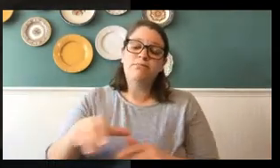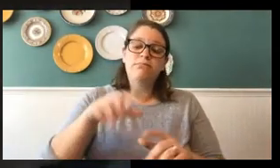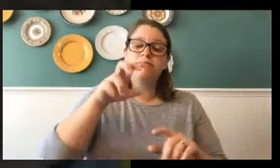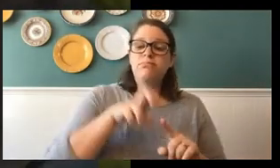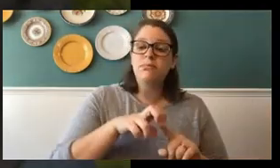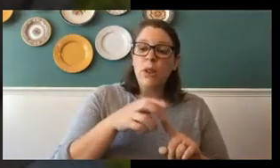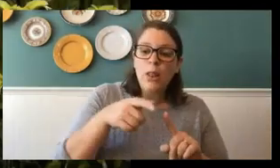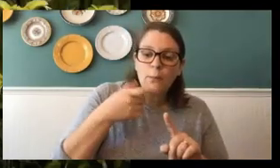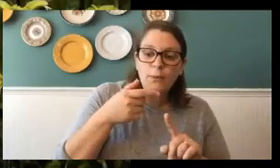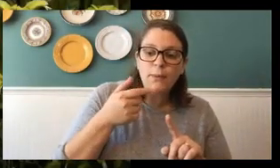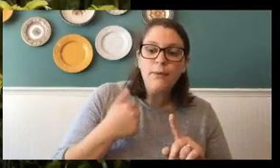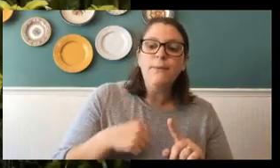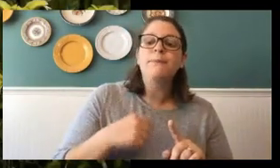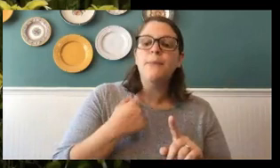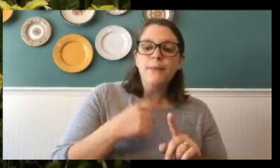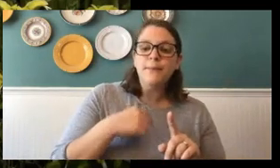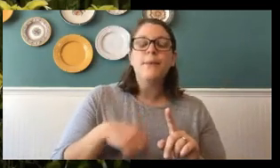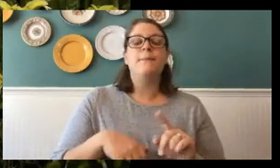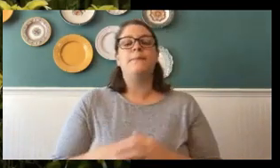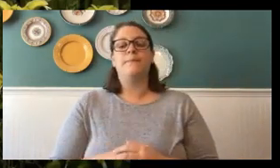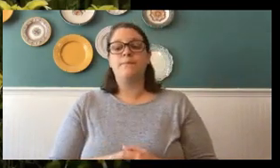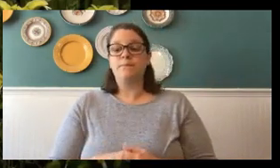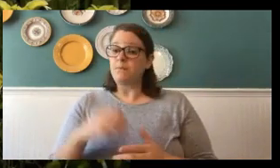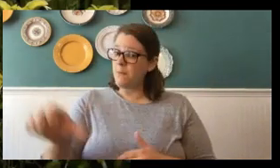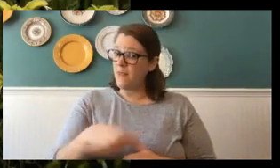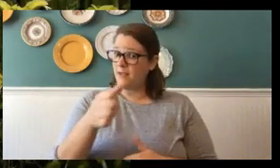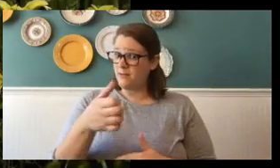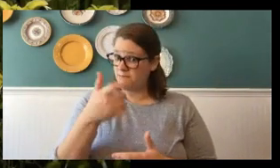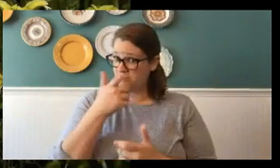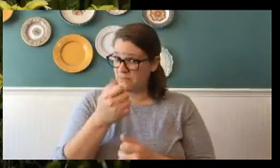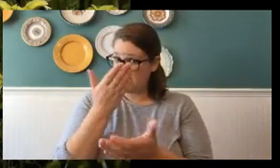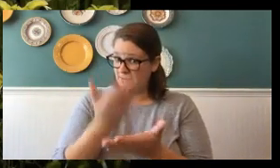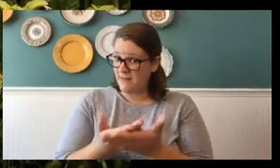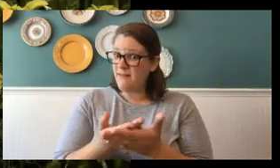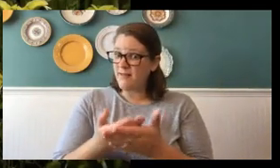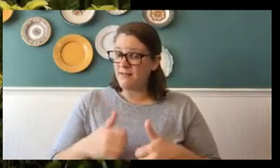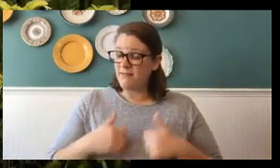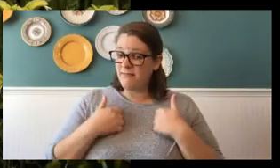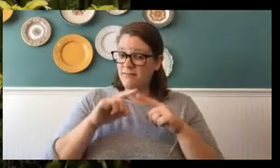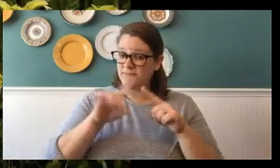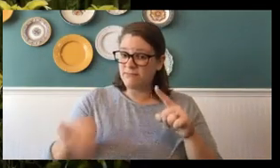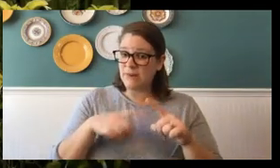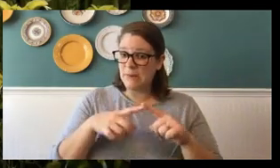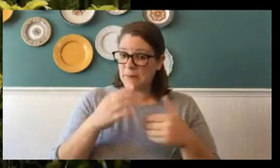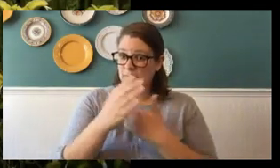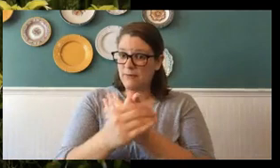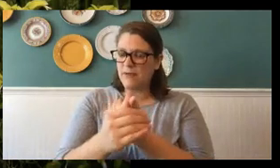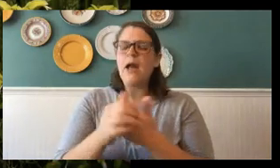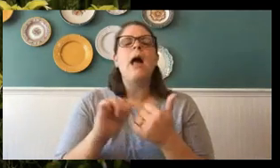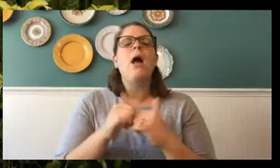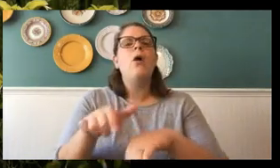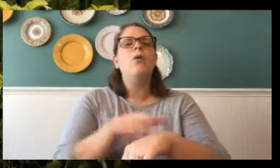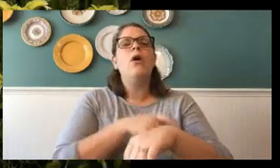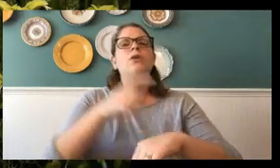interesting fact about the life cycle of the butterfly. How long do you think a butterfly lives? Let's see.